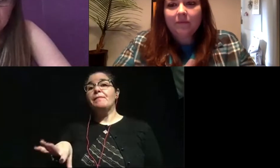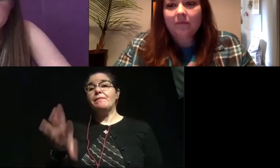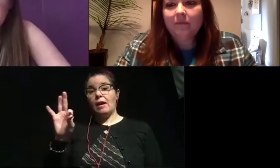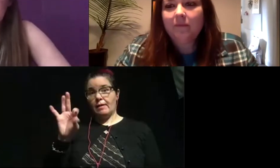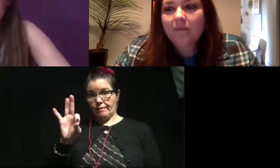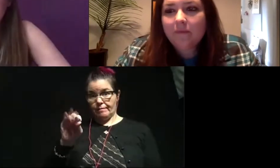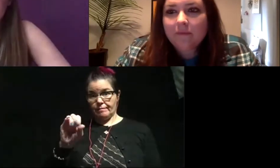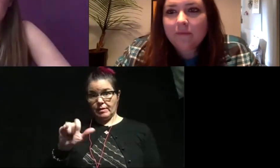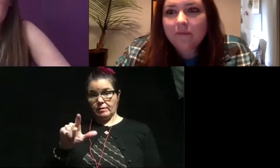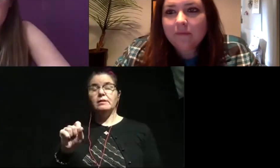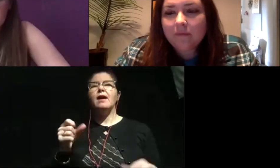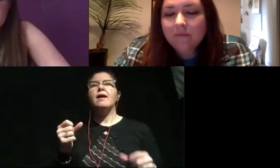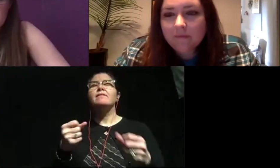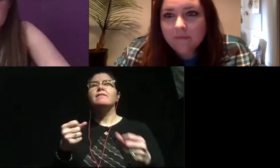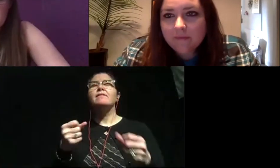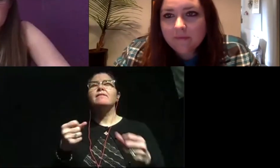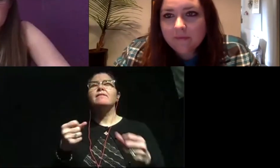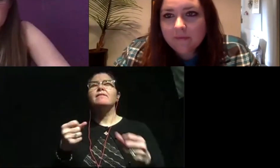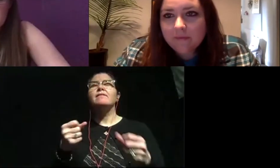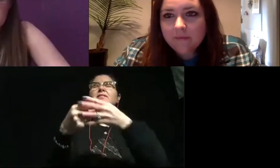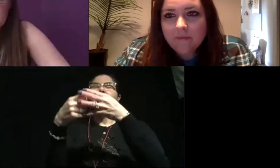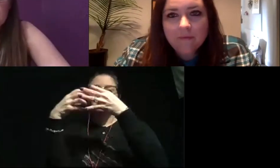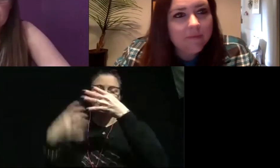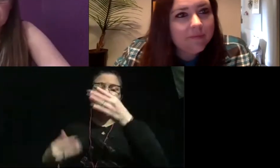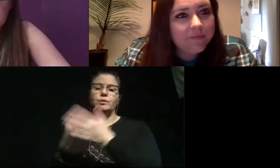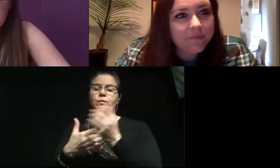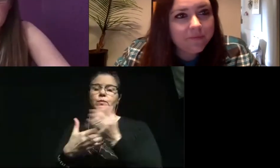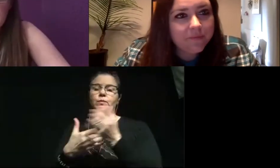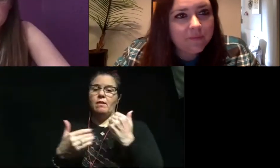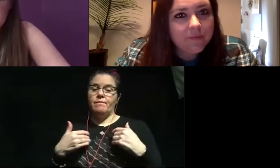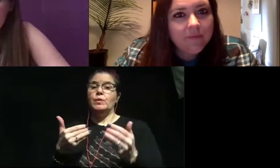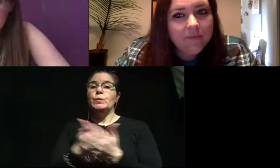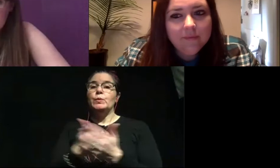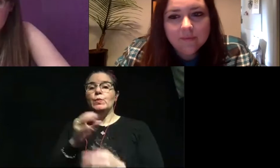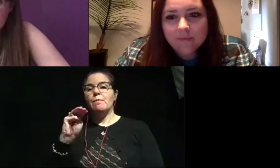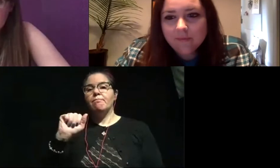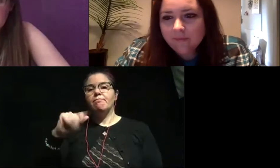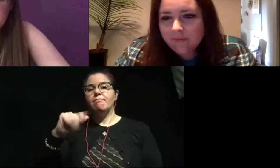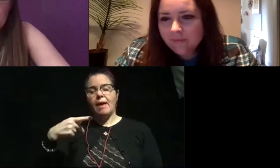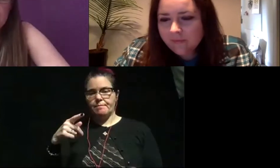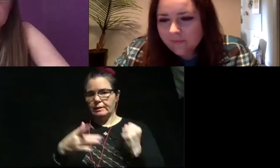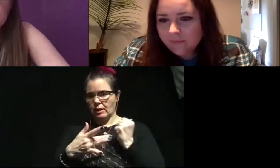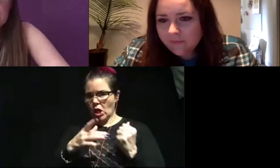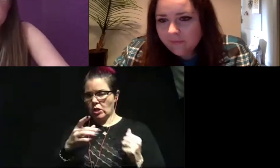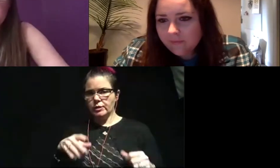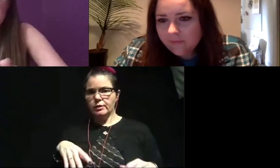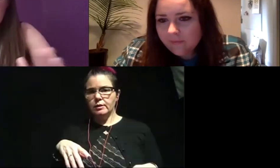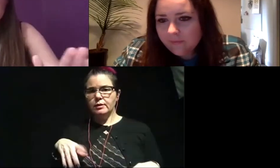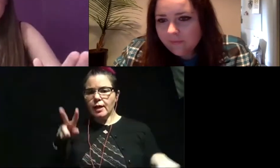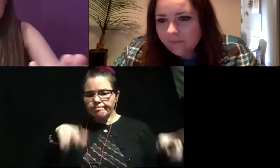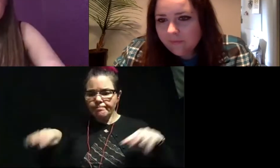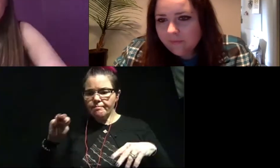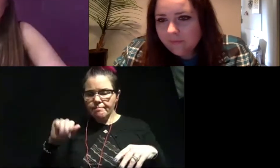we have a bunch of new technologies. So there's a lot of new mapping technology. Okay. So we can use